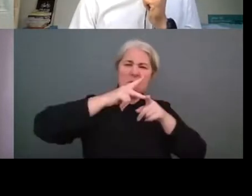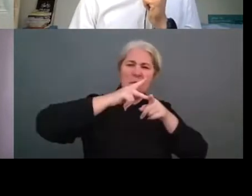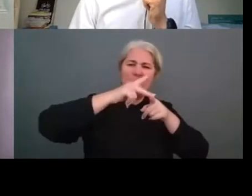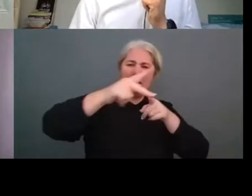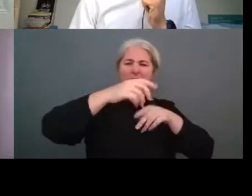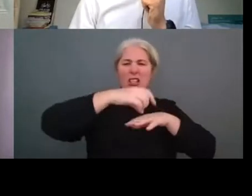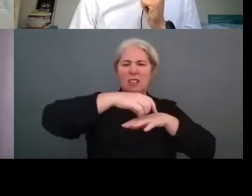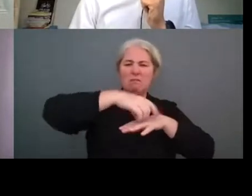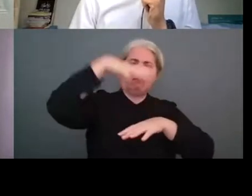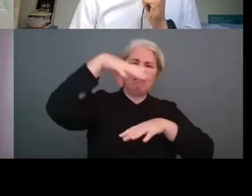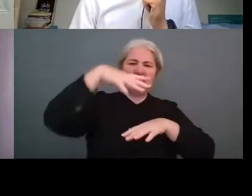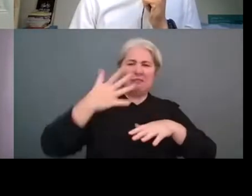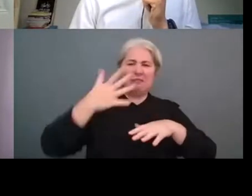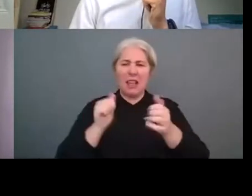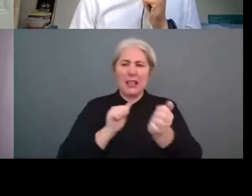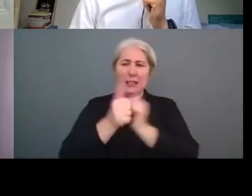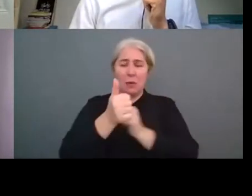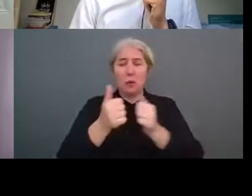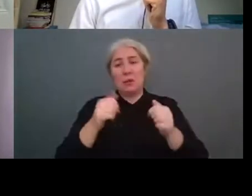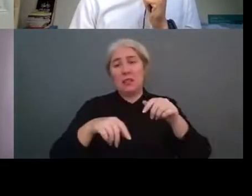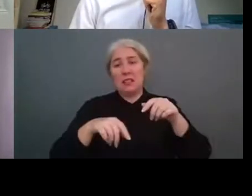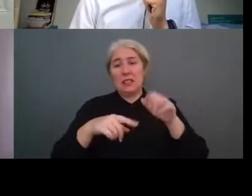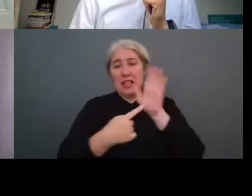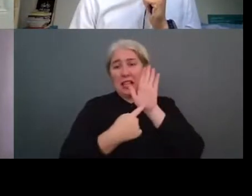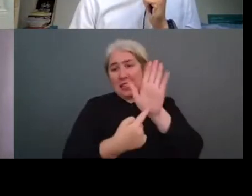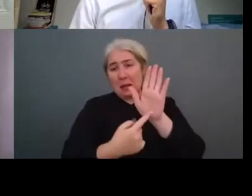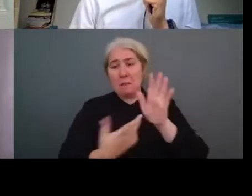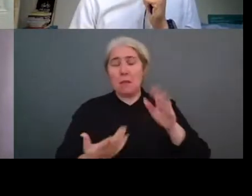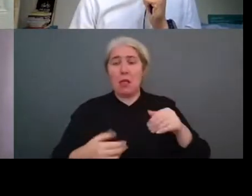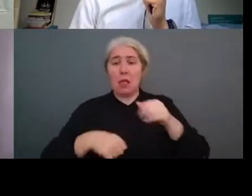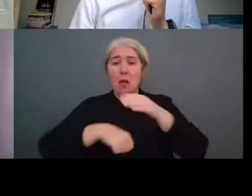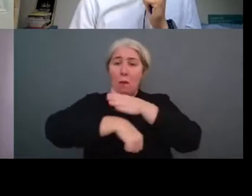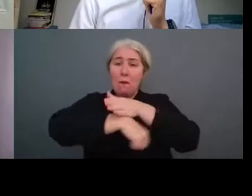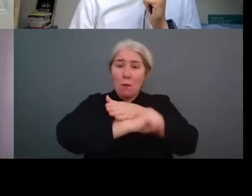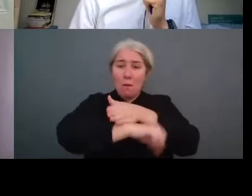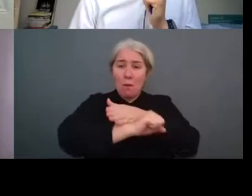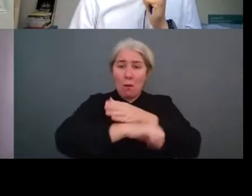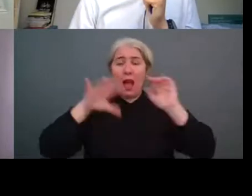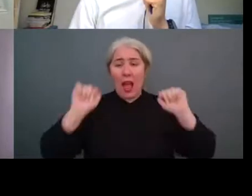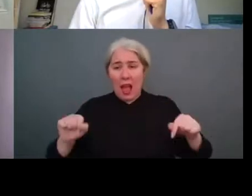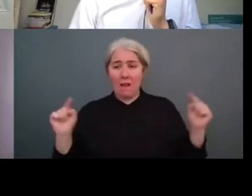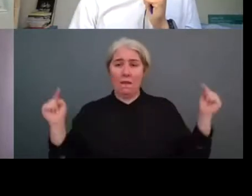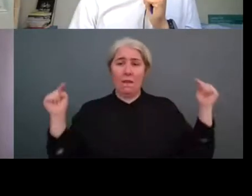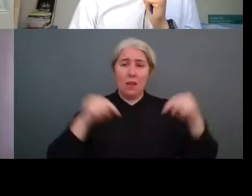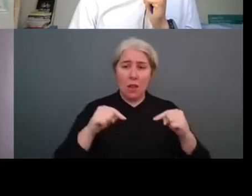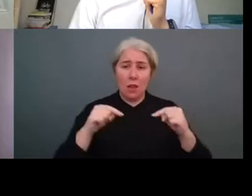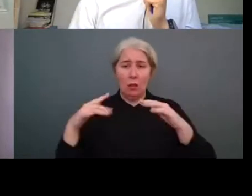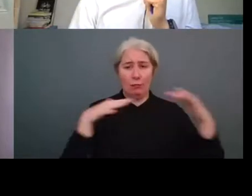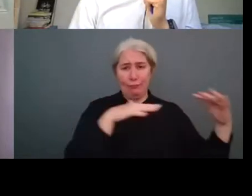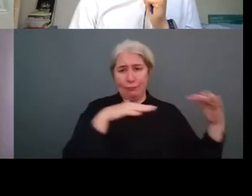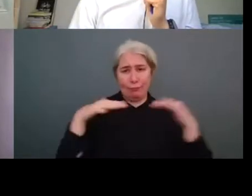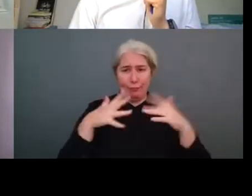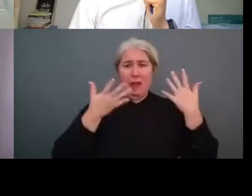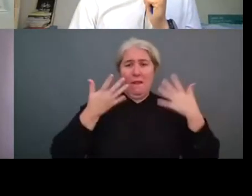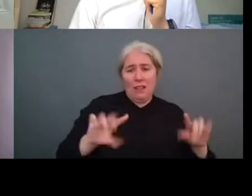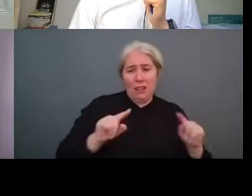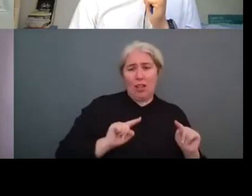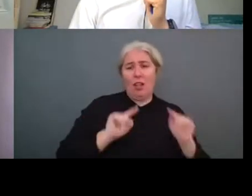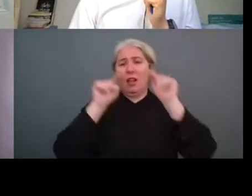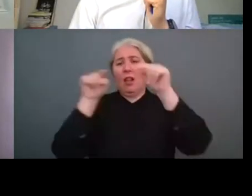in france the teams are actually flying from one city to the other oh that's terrible and uh and that seems like counter-intuitive nowadays